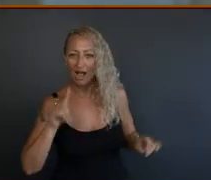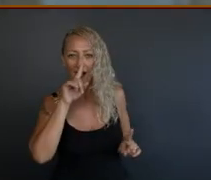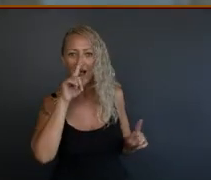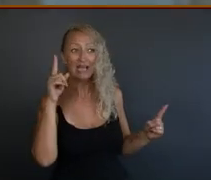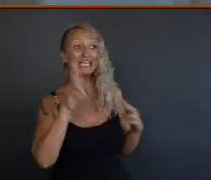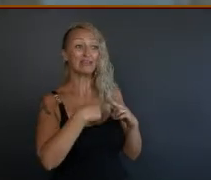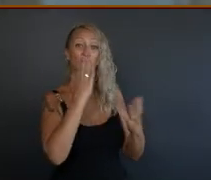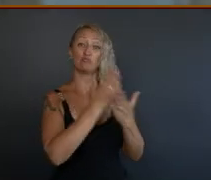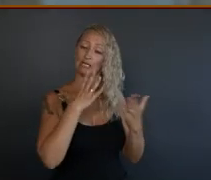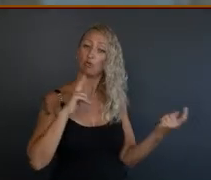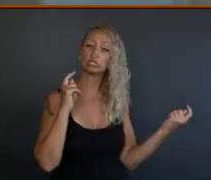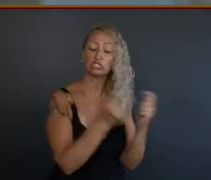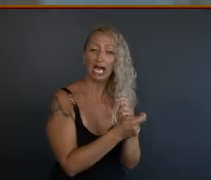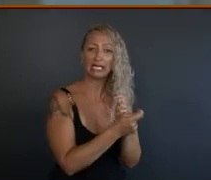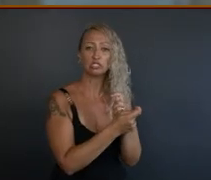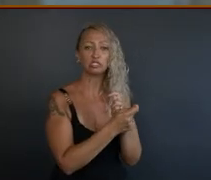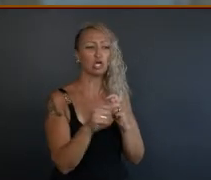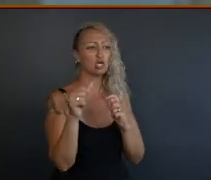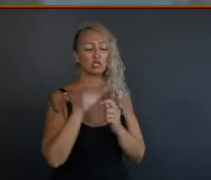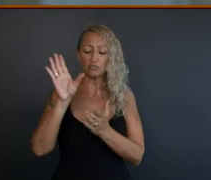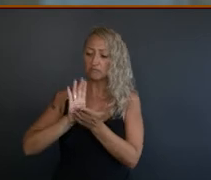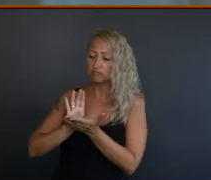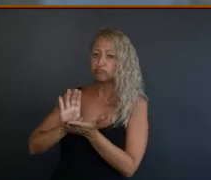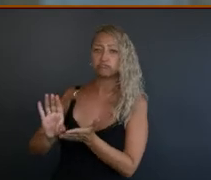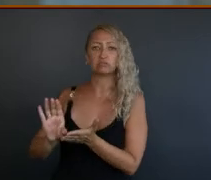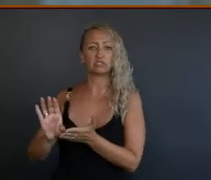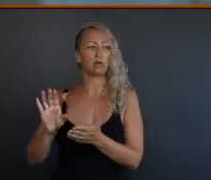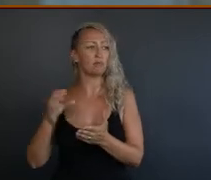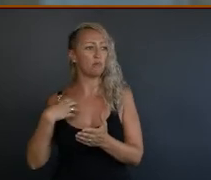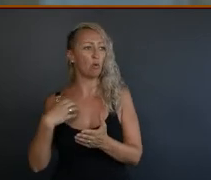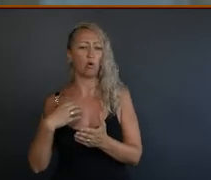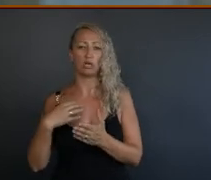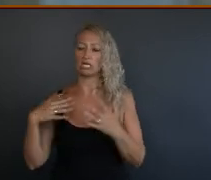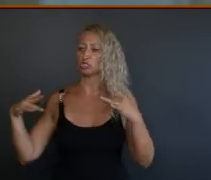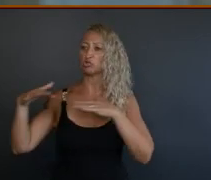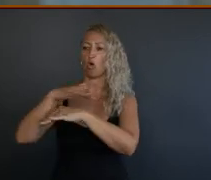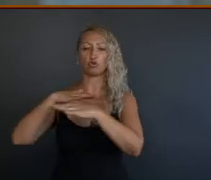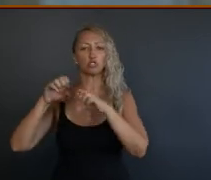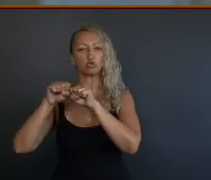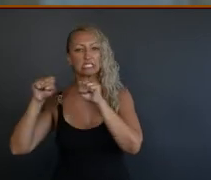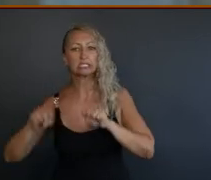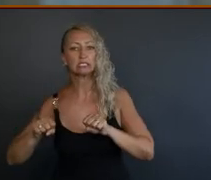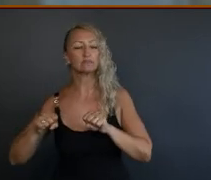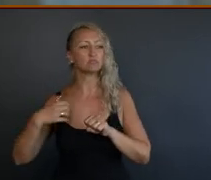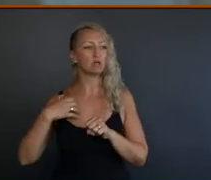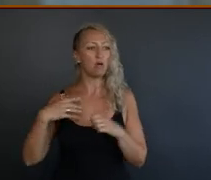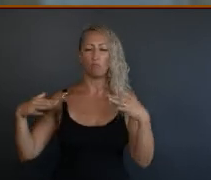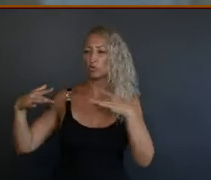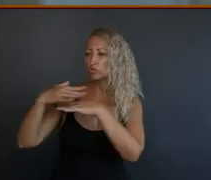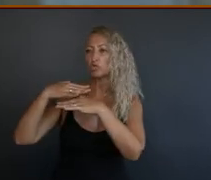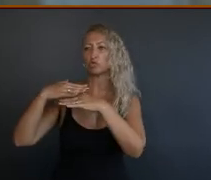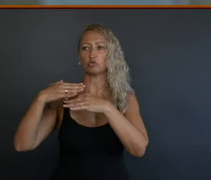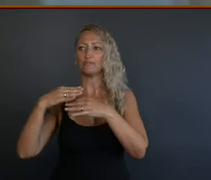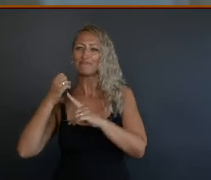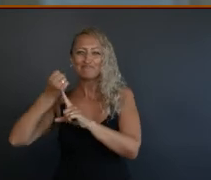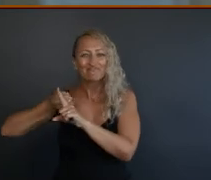substantial change to come about, you should be injected in Narvan avenues, you know, such as land development, such as social work, to really be working with,